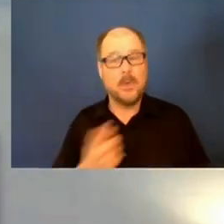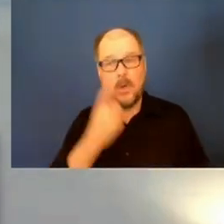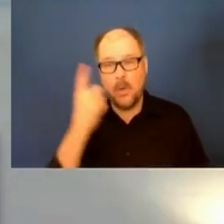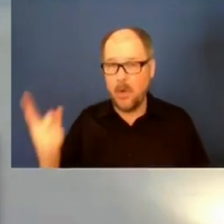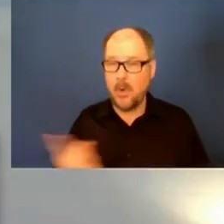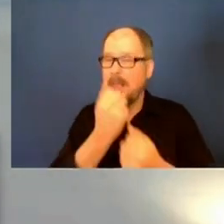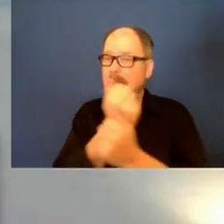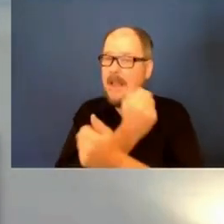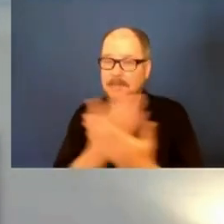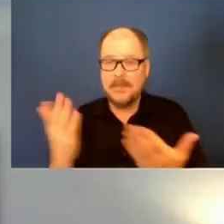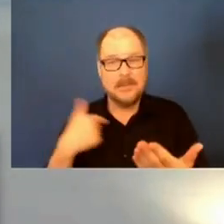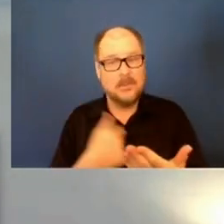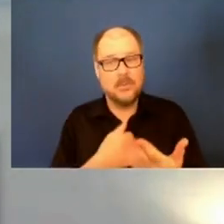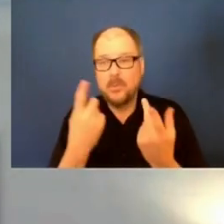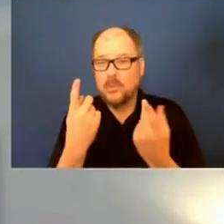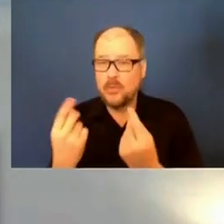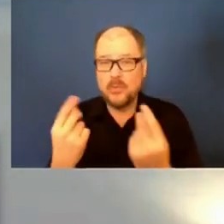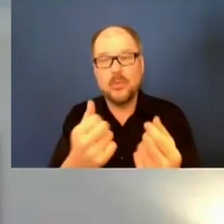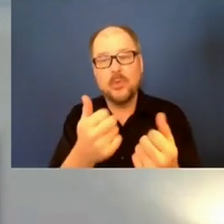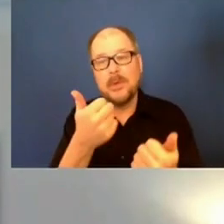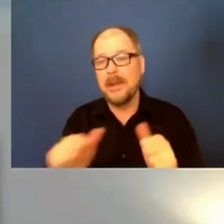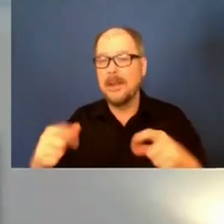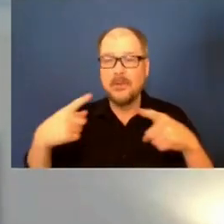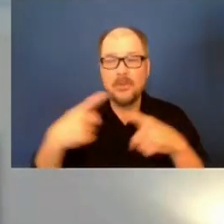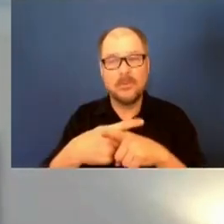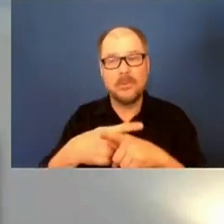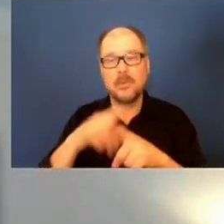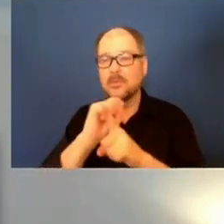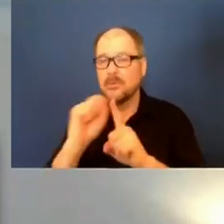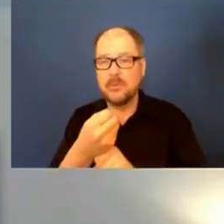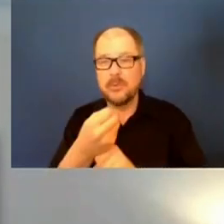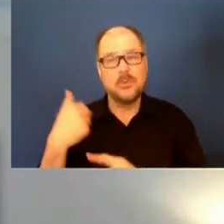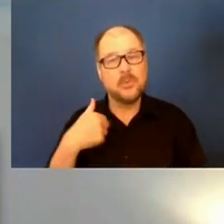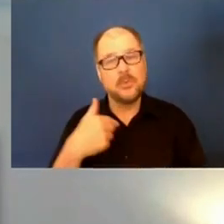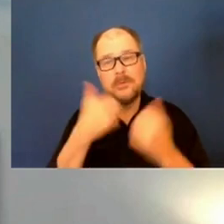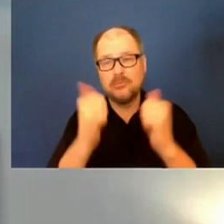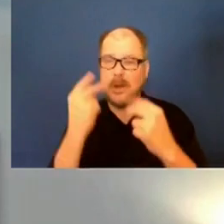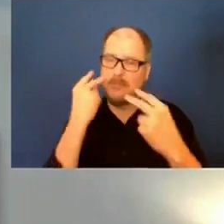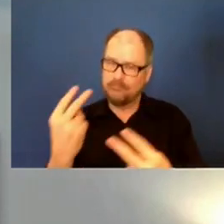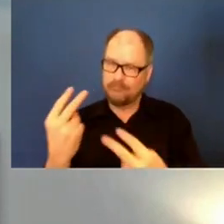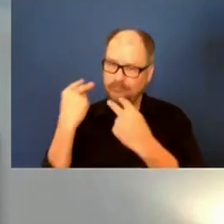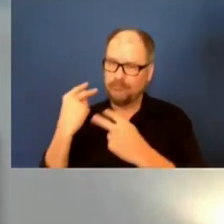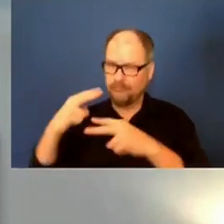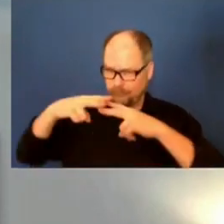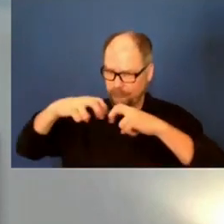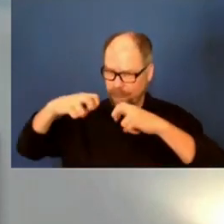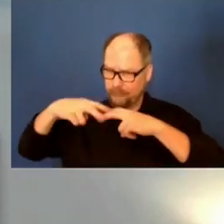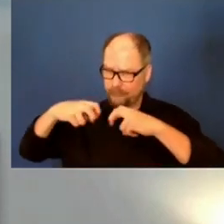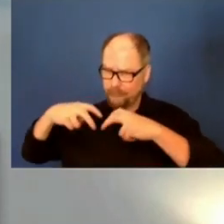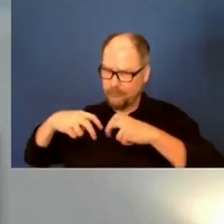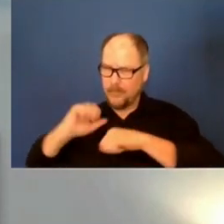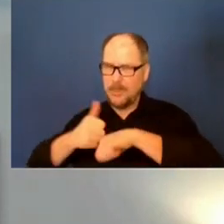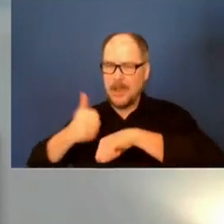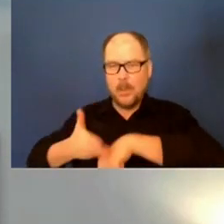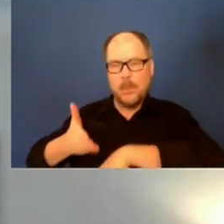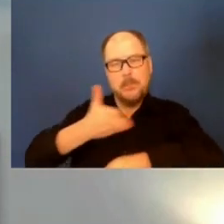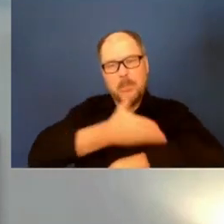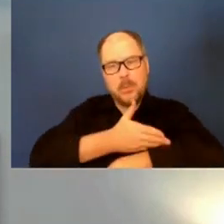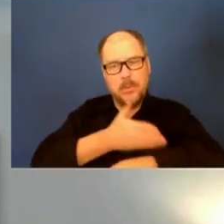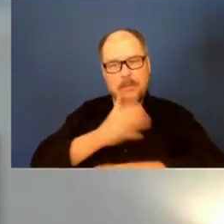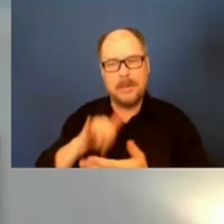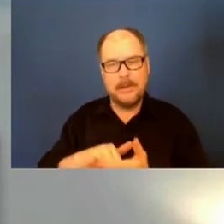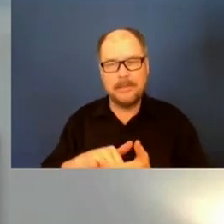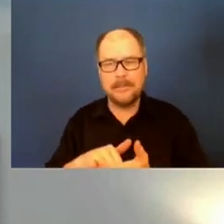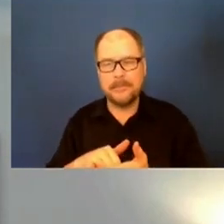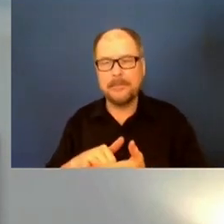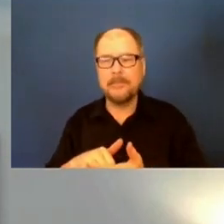on everything that we do. When we have any kind of crisis or any kind of situation, we go back and try to do things that we think, you know, can improve the situation. I